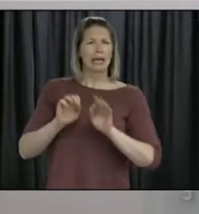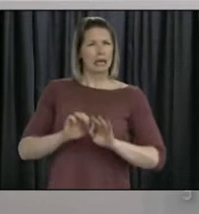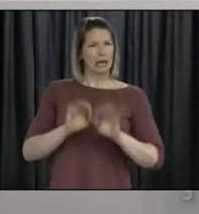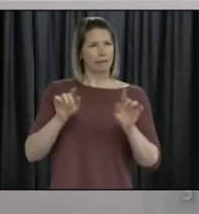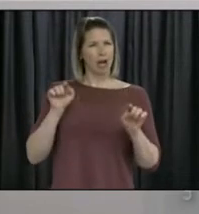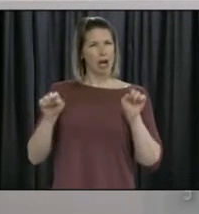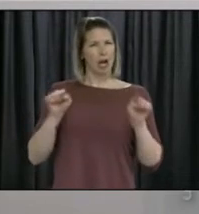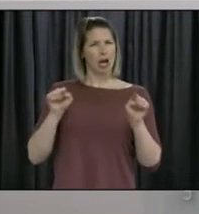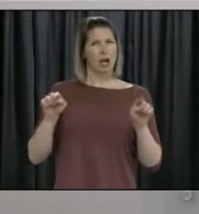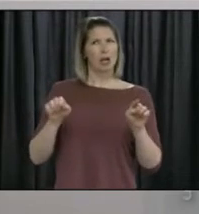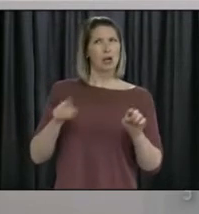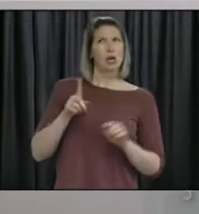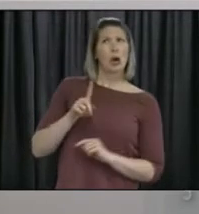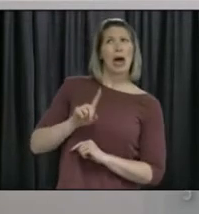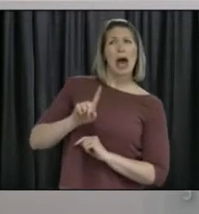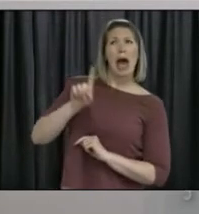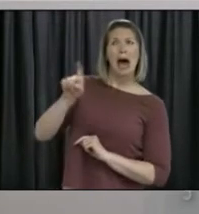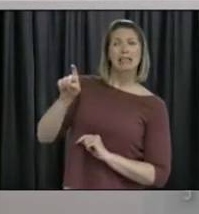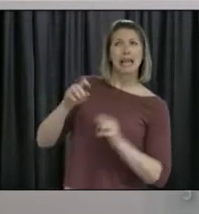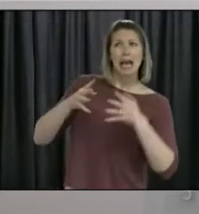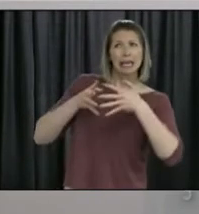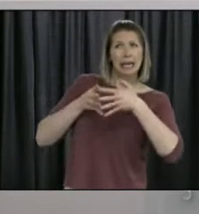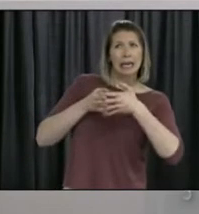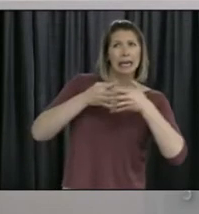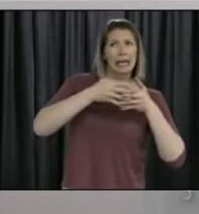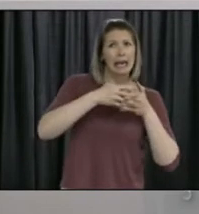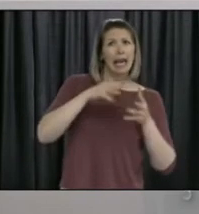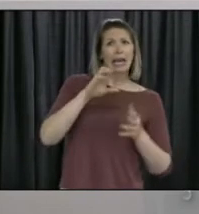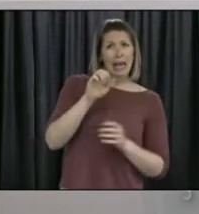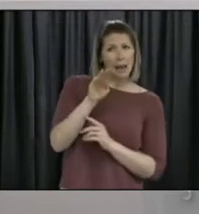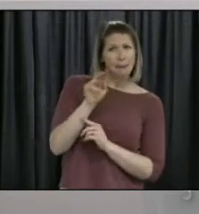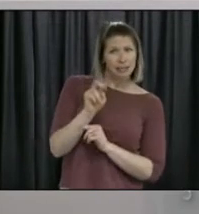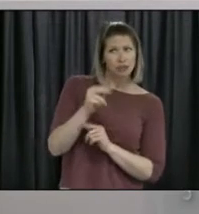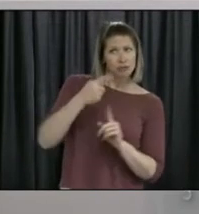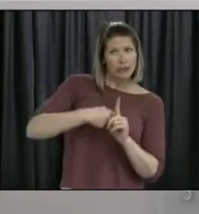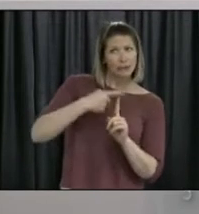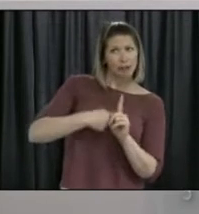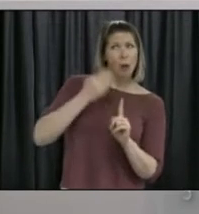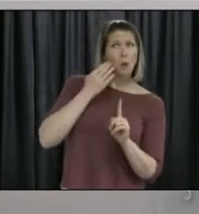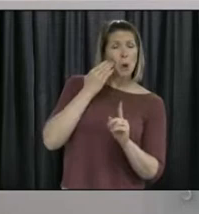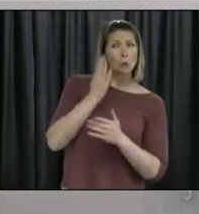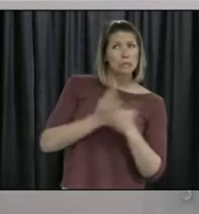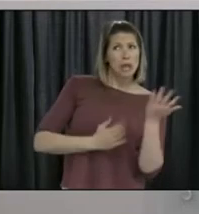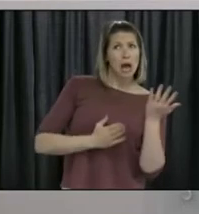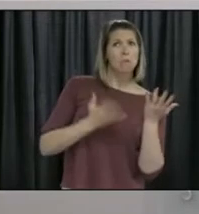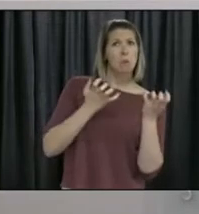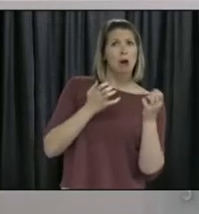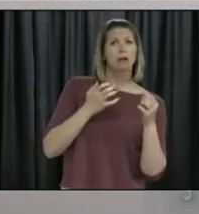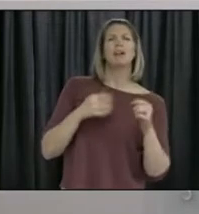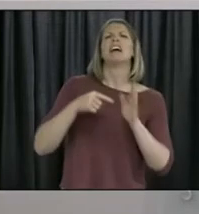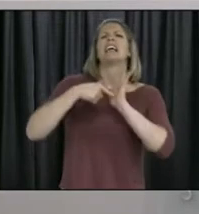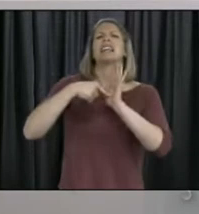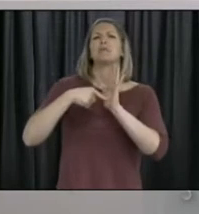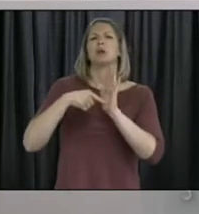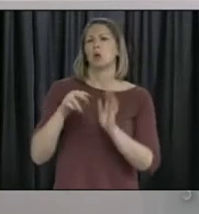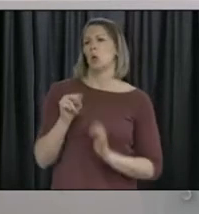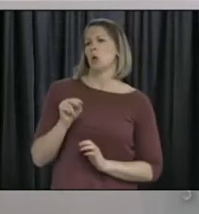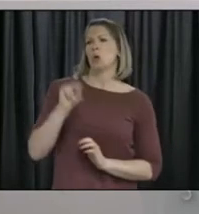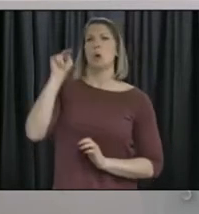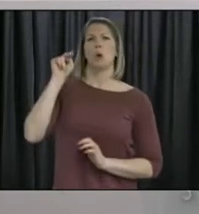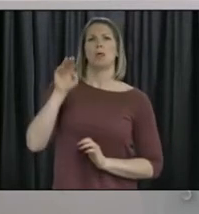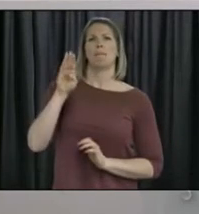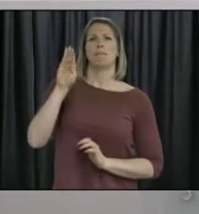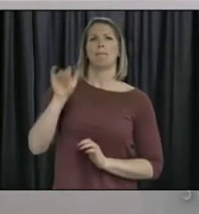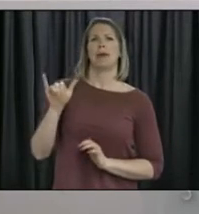Kellyanne, was that cabins you're saying? Yeah, sorry. Some cabin rentals. I know along the Northern Bay Sands, for example, there's one there that's now been